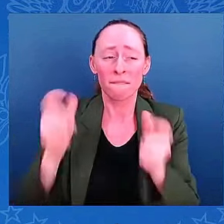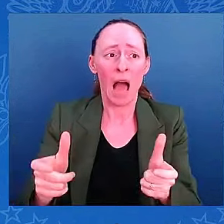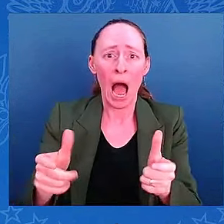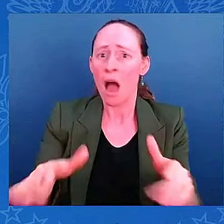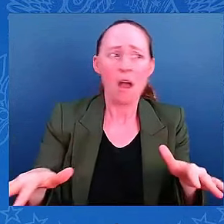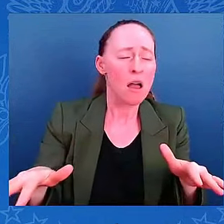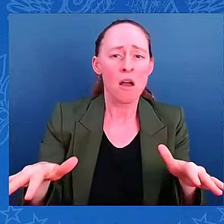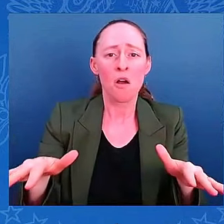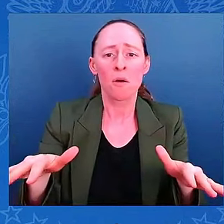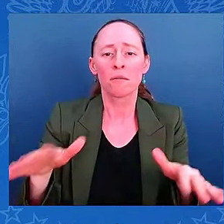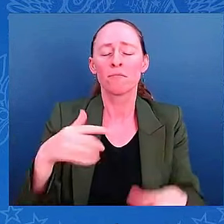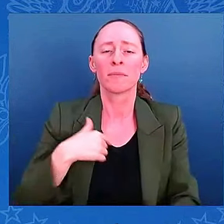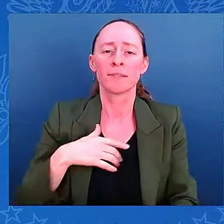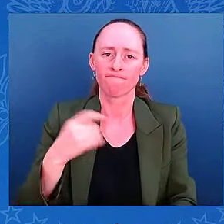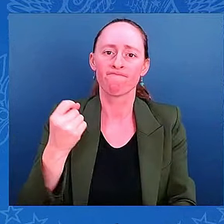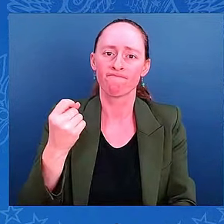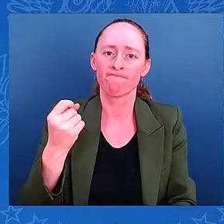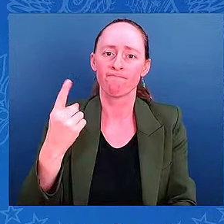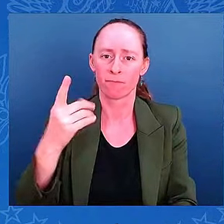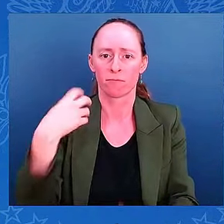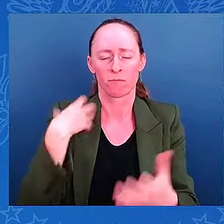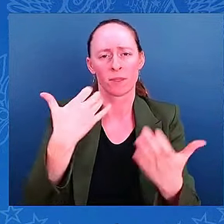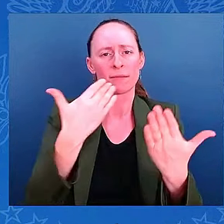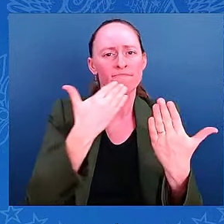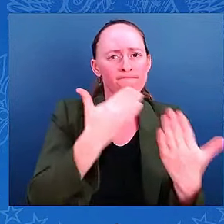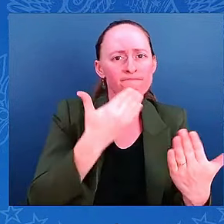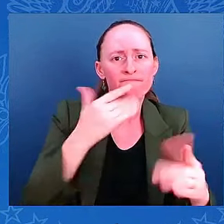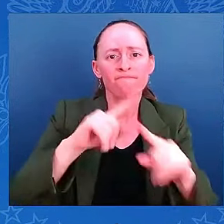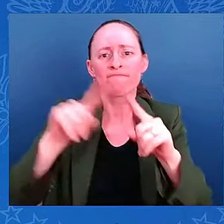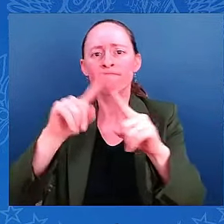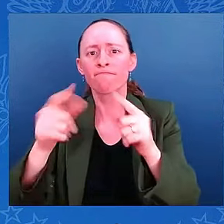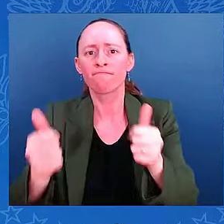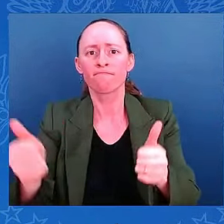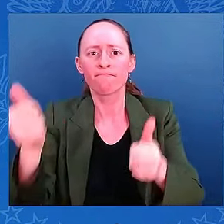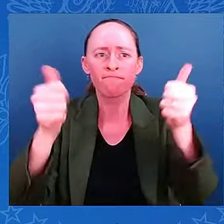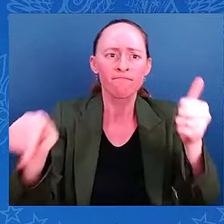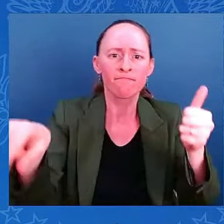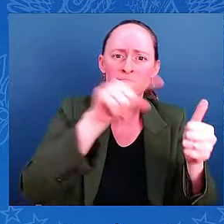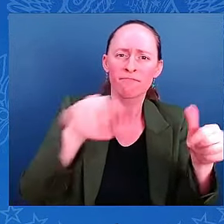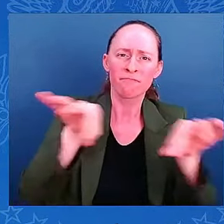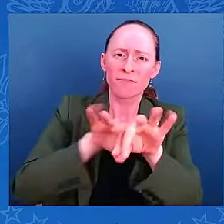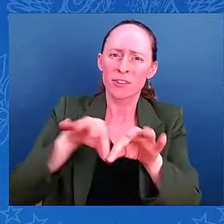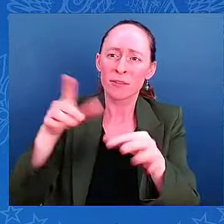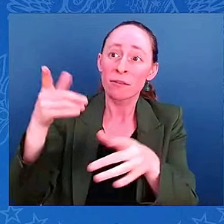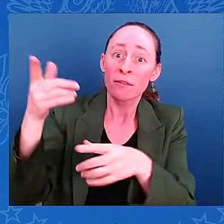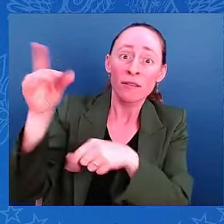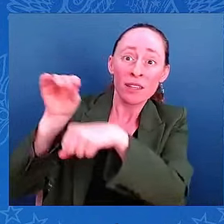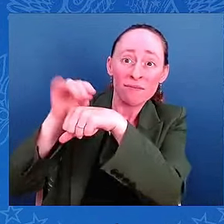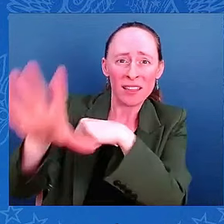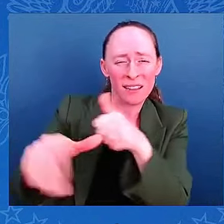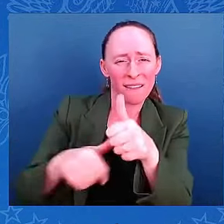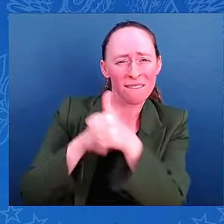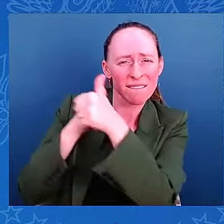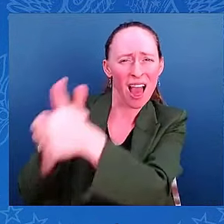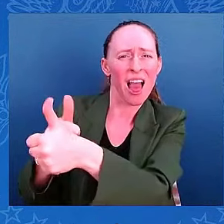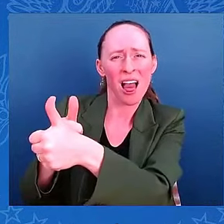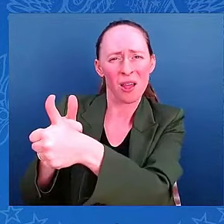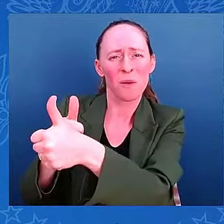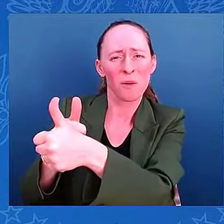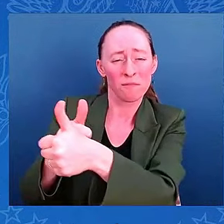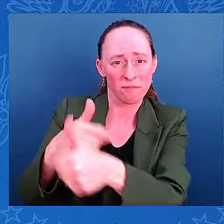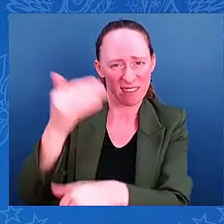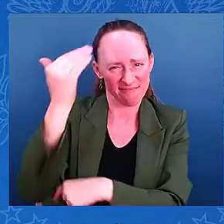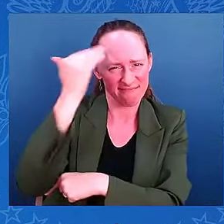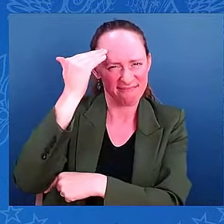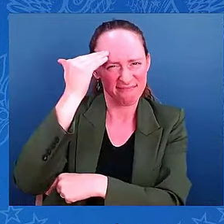I know it's really tough leaving behind your home, your belongings, everything you own, but I urge everyone in Hurricane Milton's